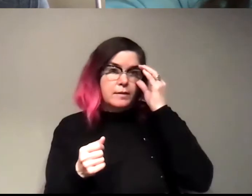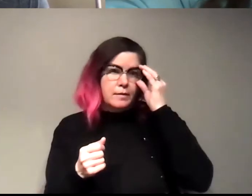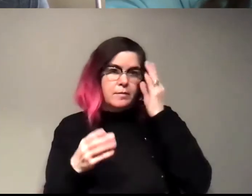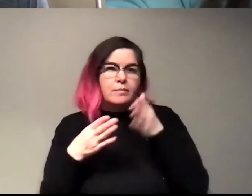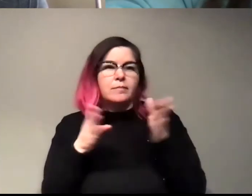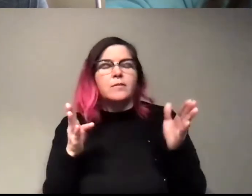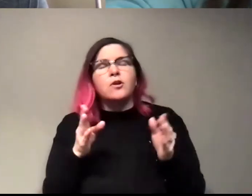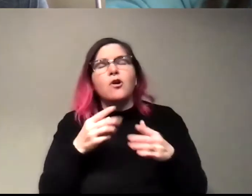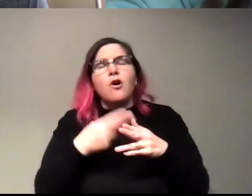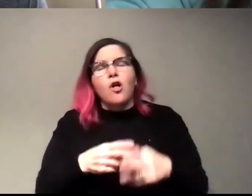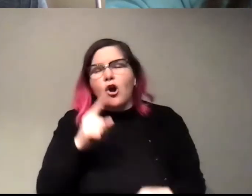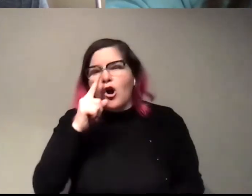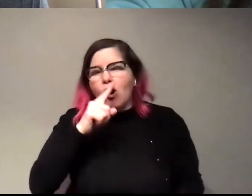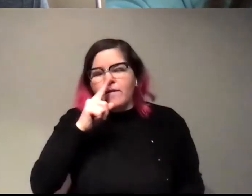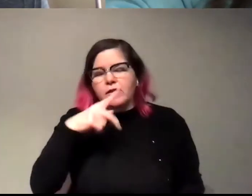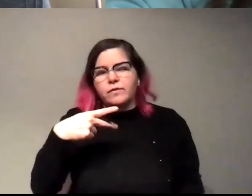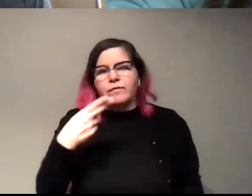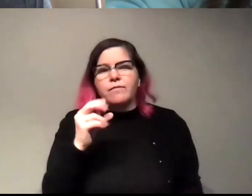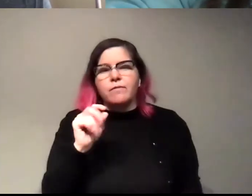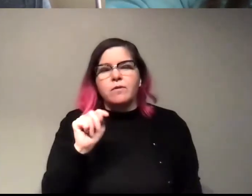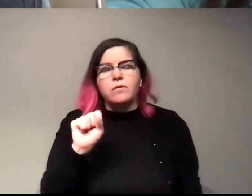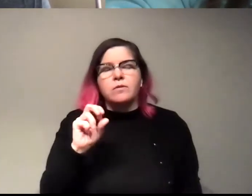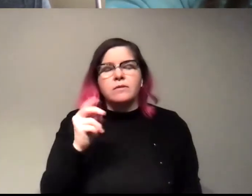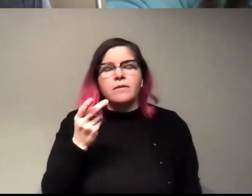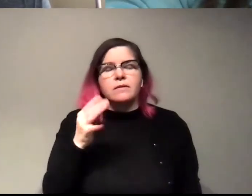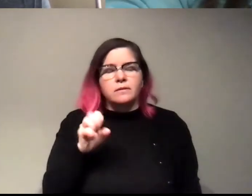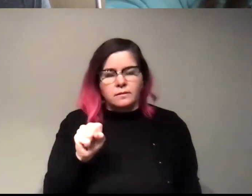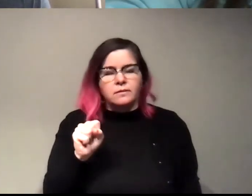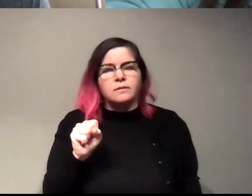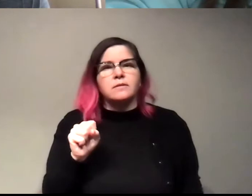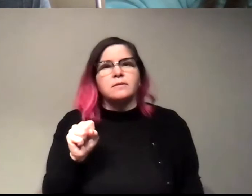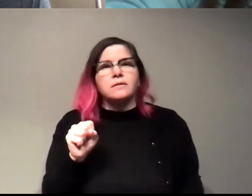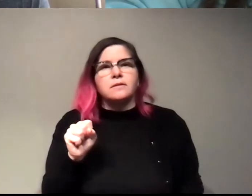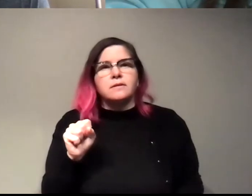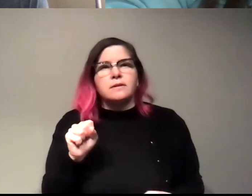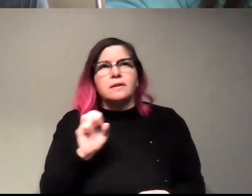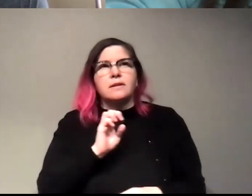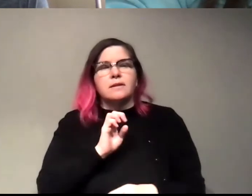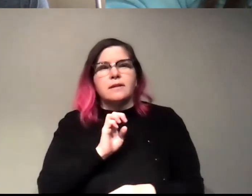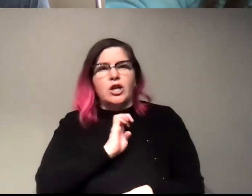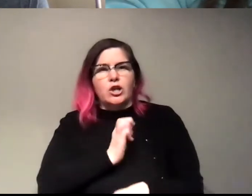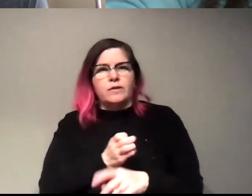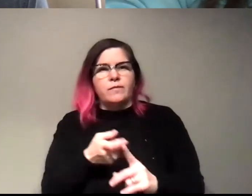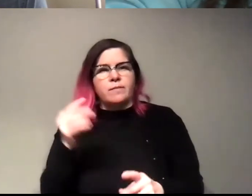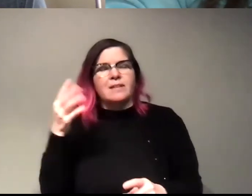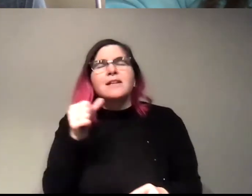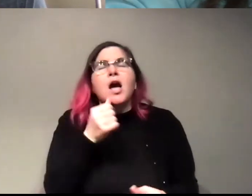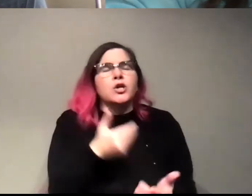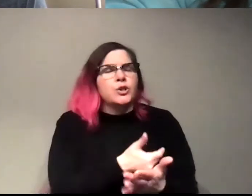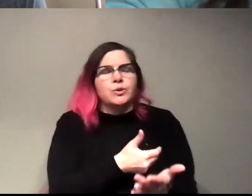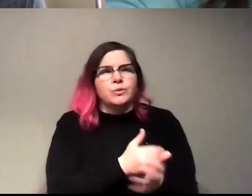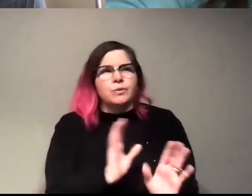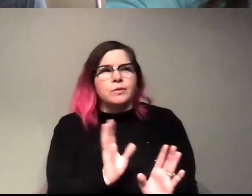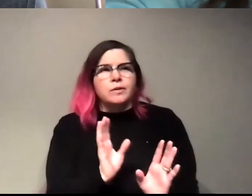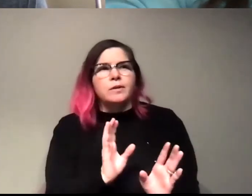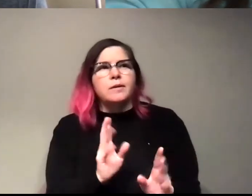artificial photosynthesis is like, you know, uh, sort of a, a new, well, it's not new. We've been people